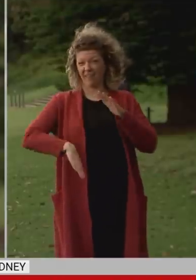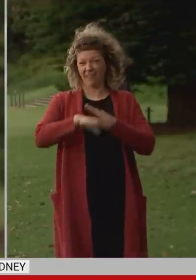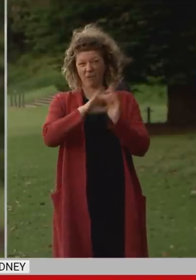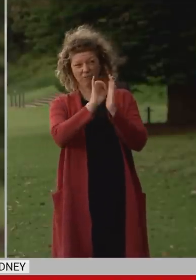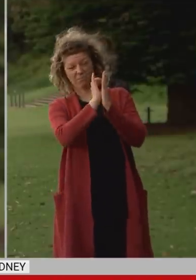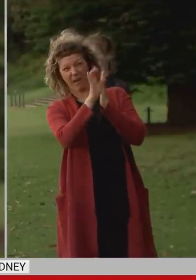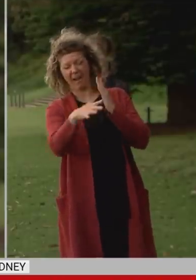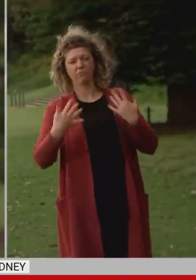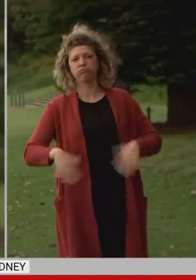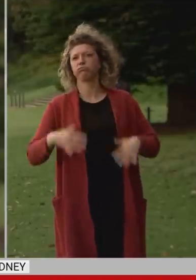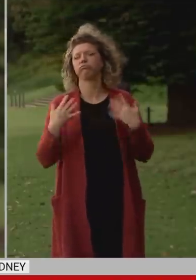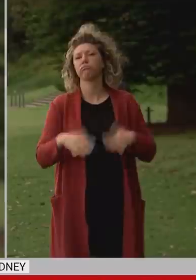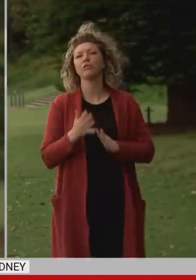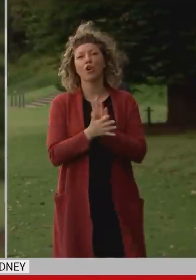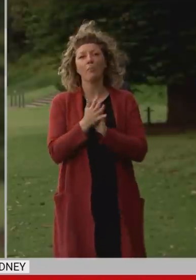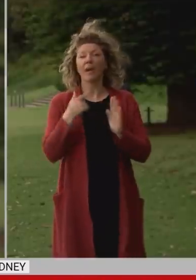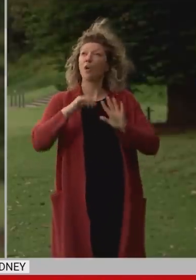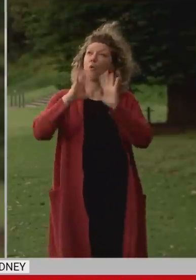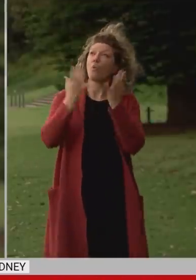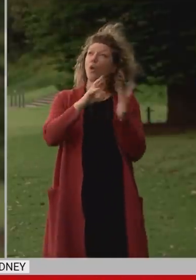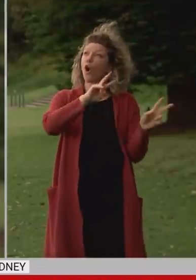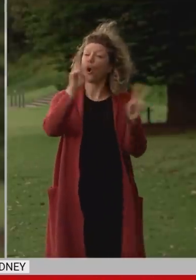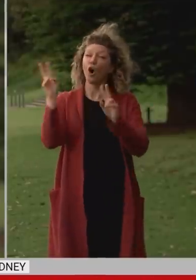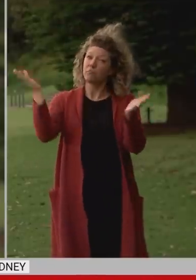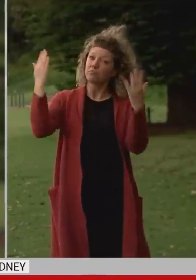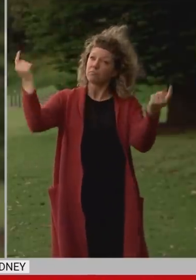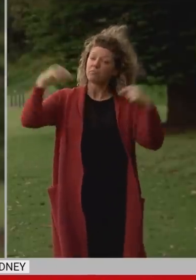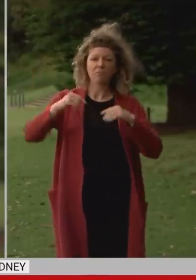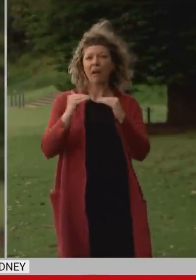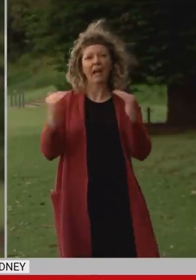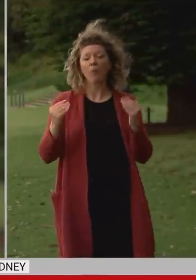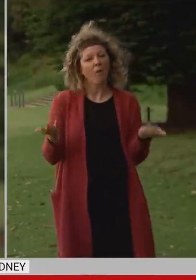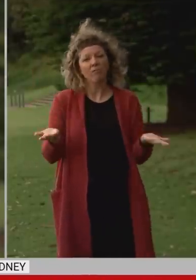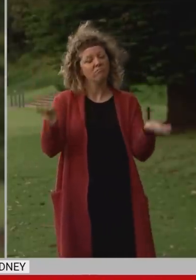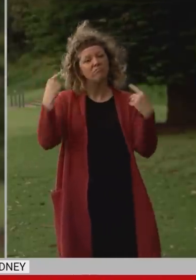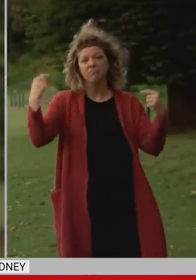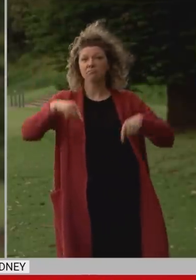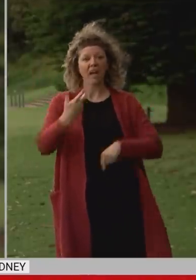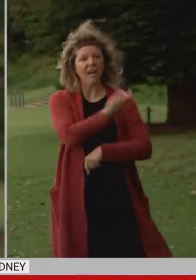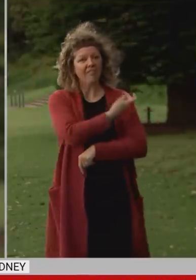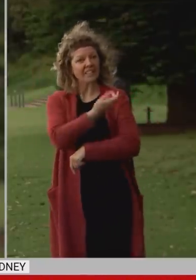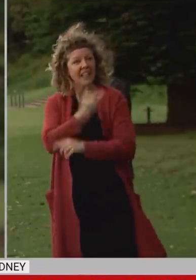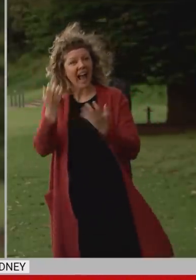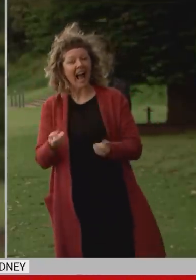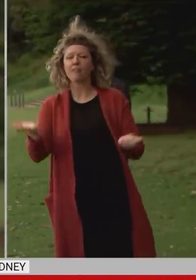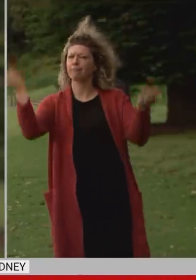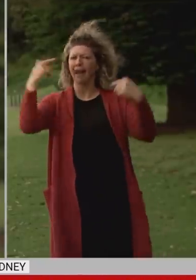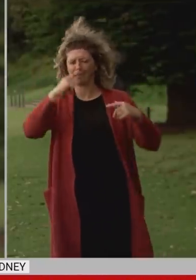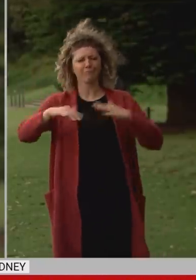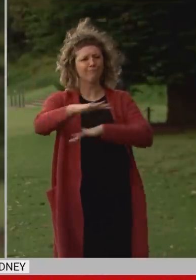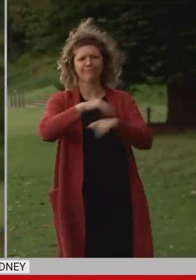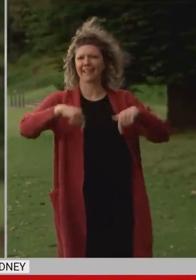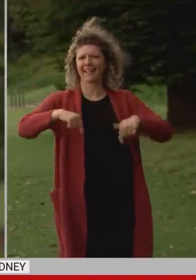we want to be able to say to the world that we treat everyone equally and if you're fully vaccinated you can come and engage in this wonderful state